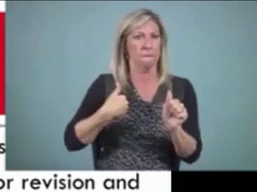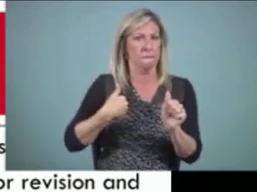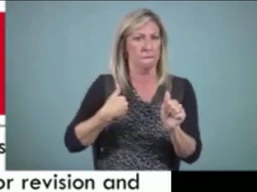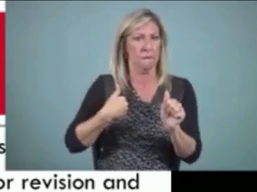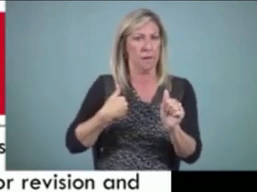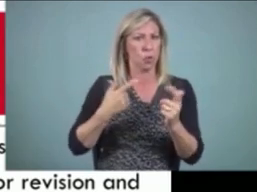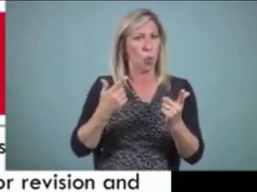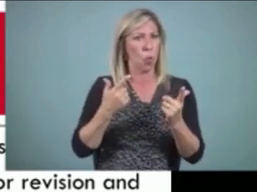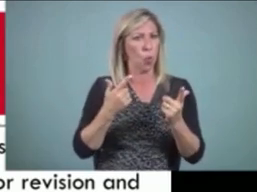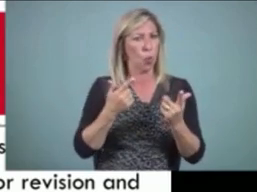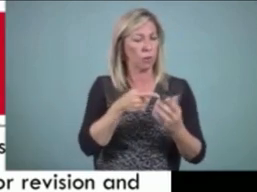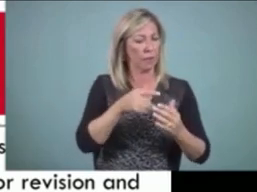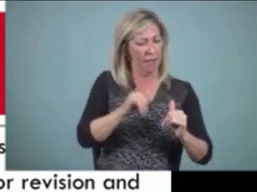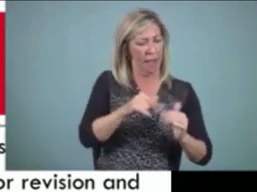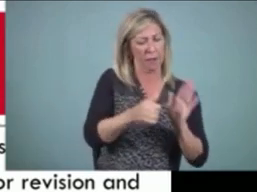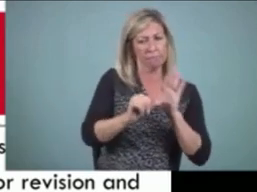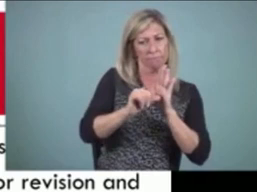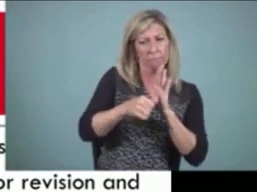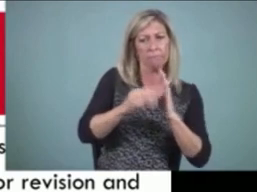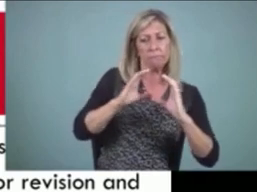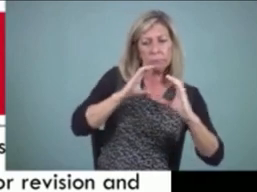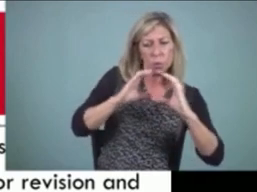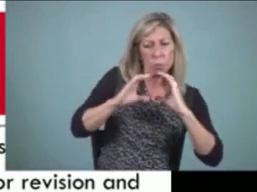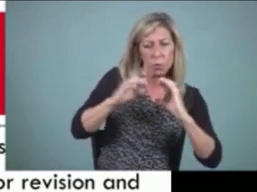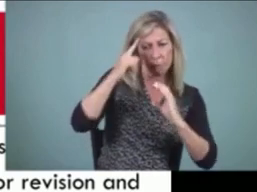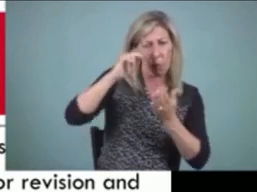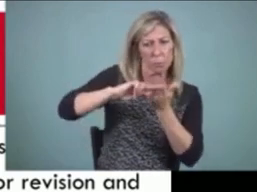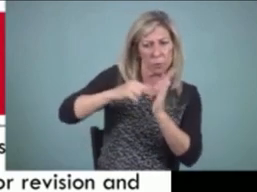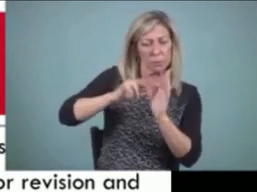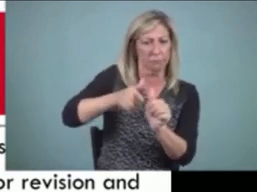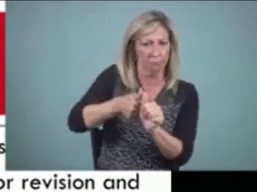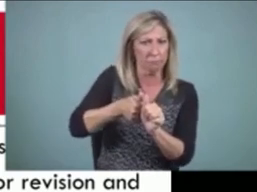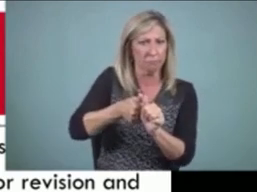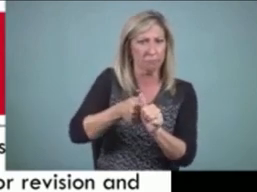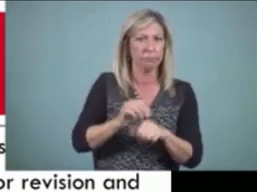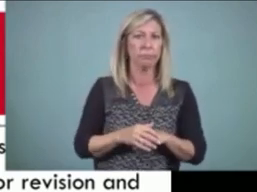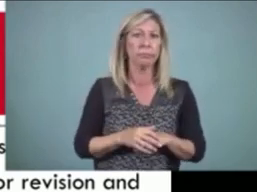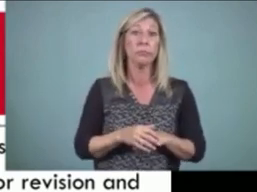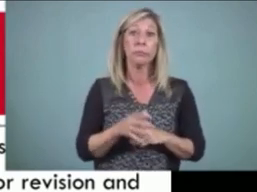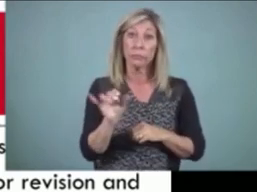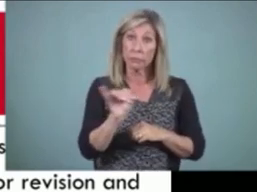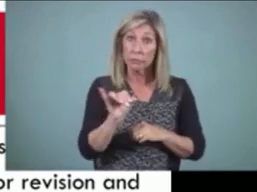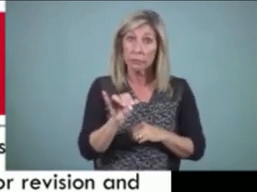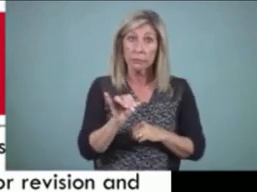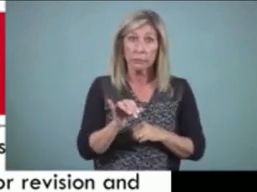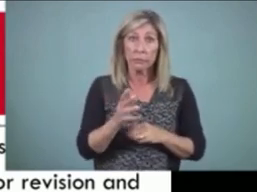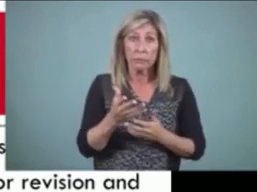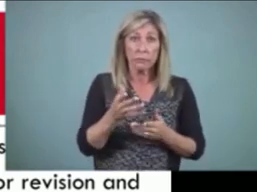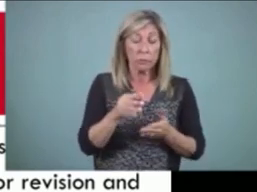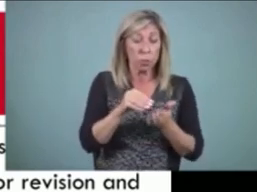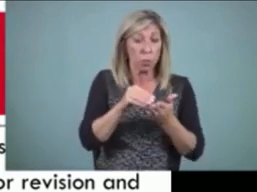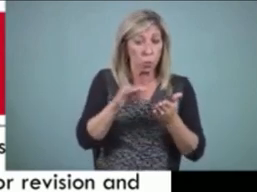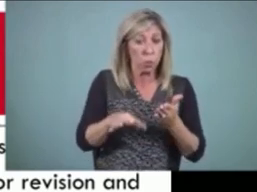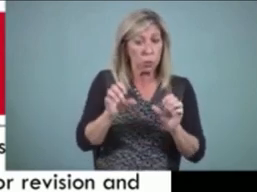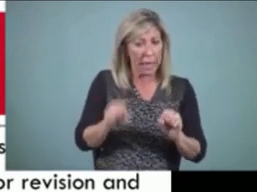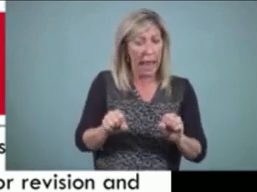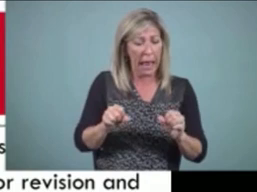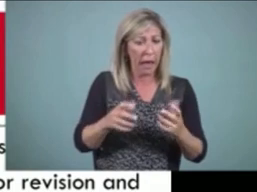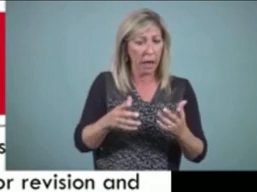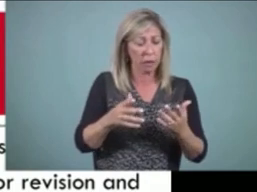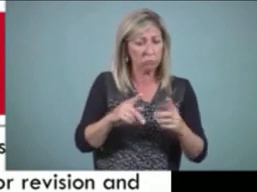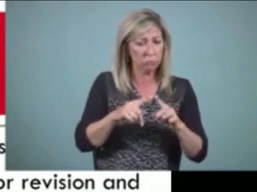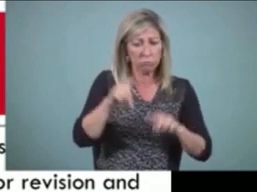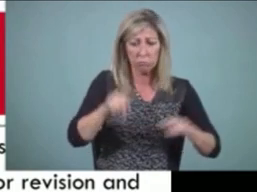to be at various stages of the process at one time. So if you're working with a class, not everybody has to be doing everything at once.